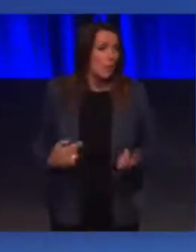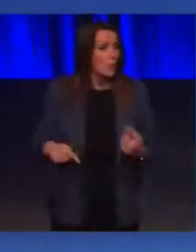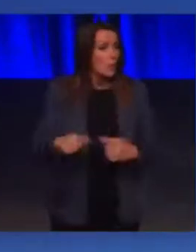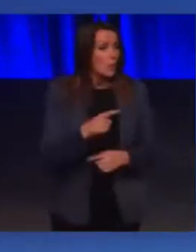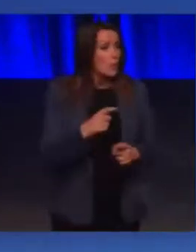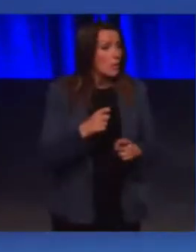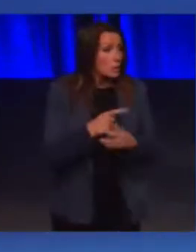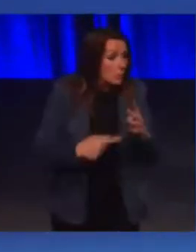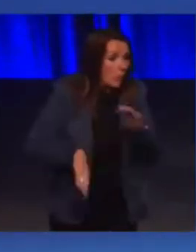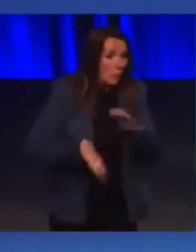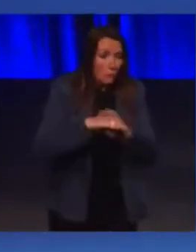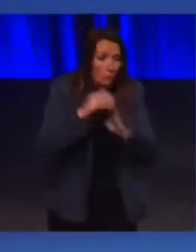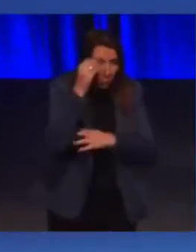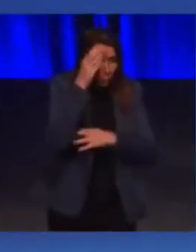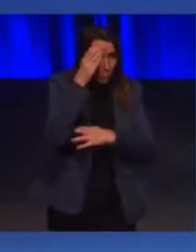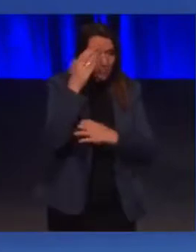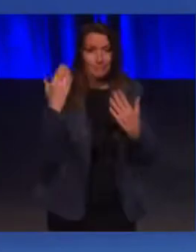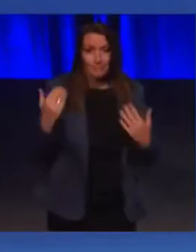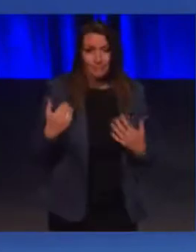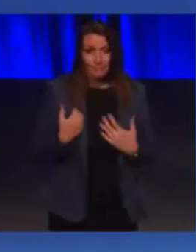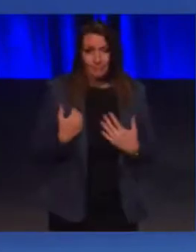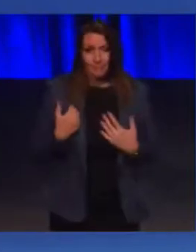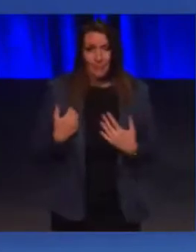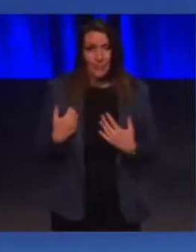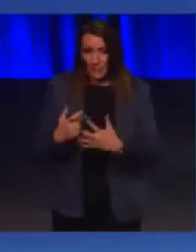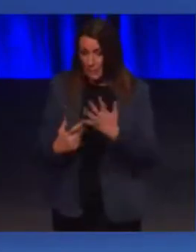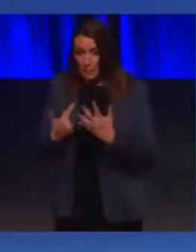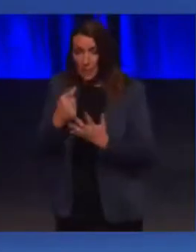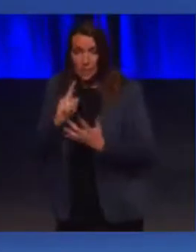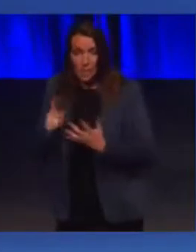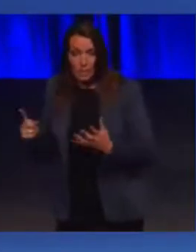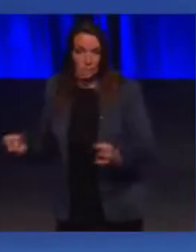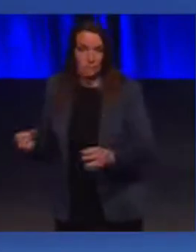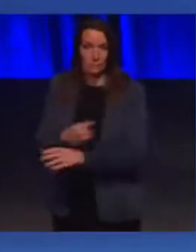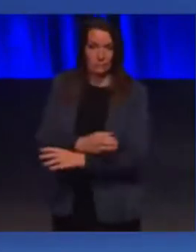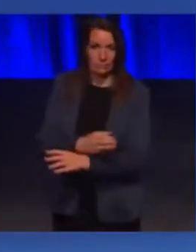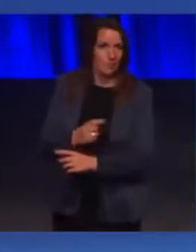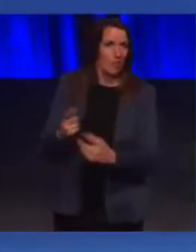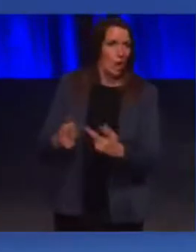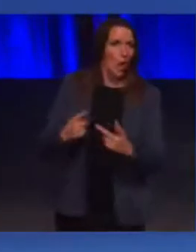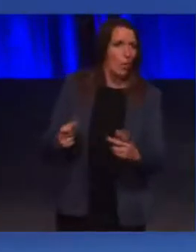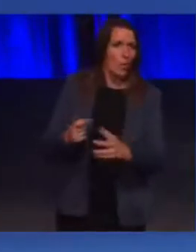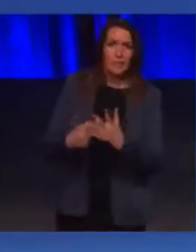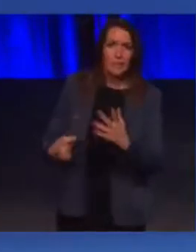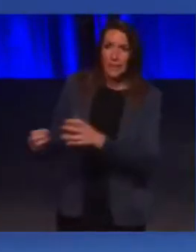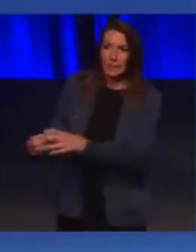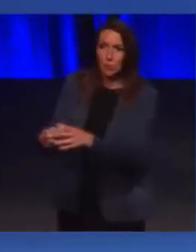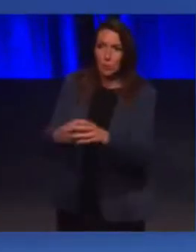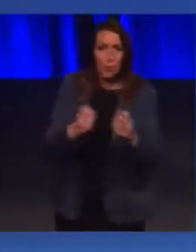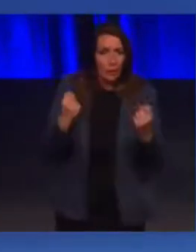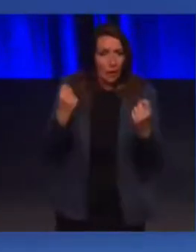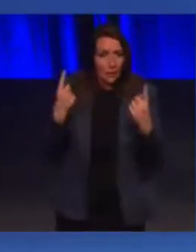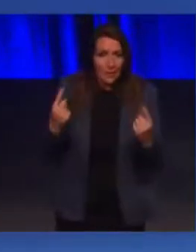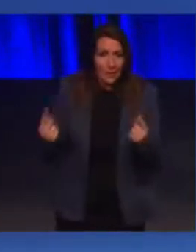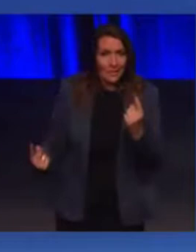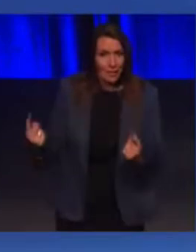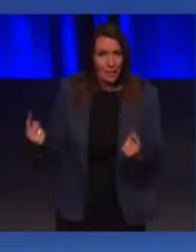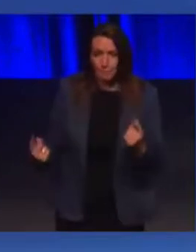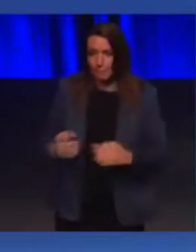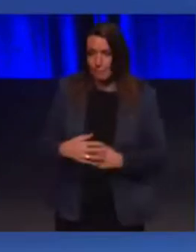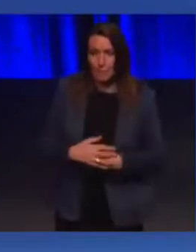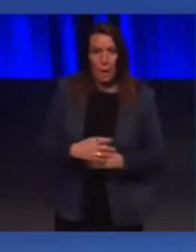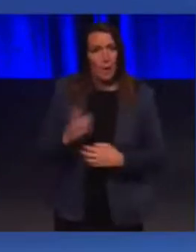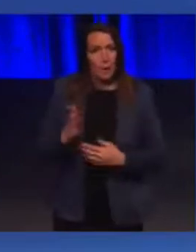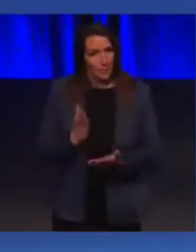and people who are disabled don't always necessarily understand everybody else's disabilities too. But this levels the playing